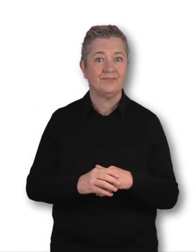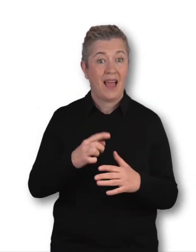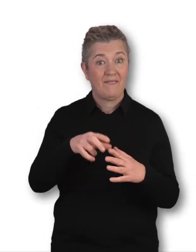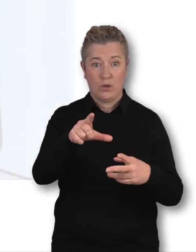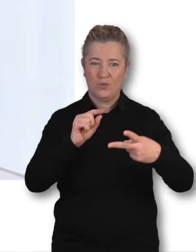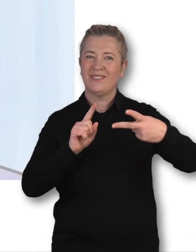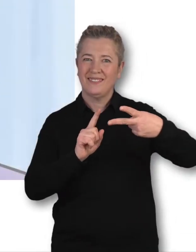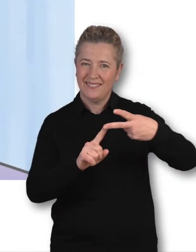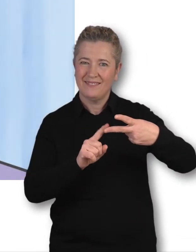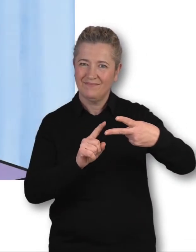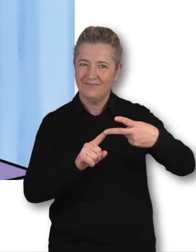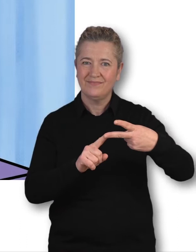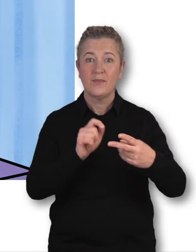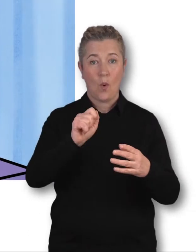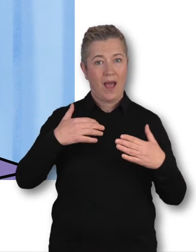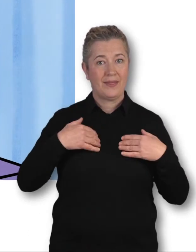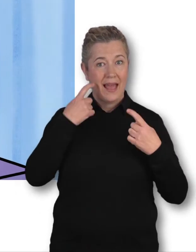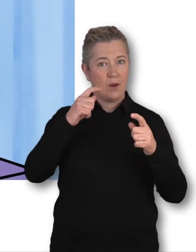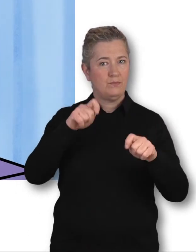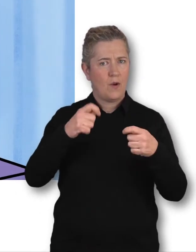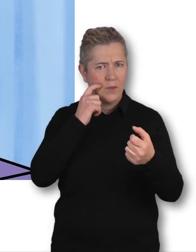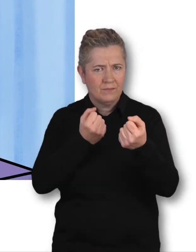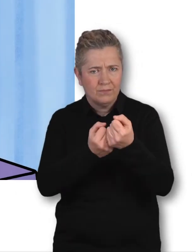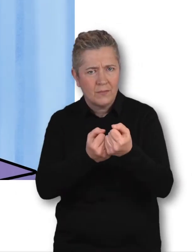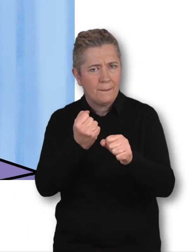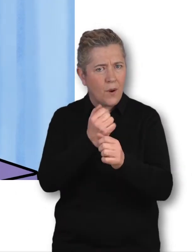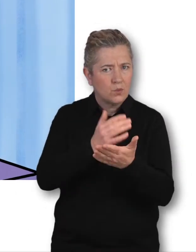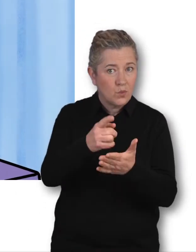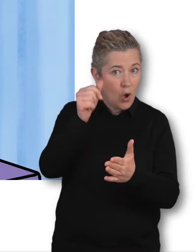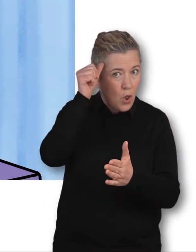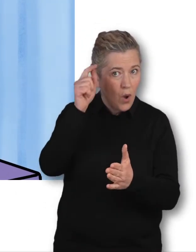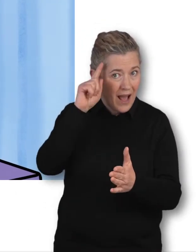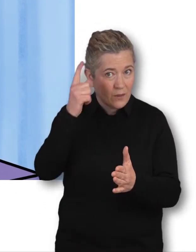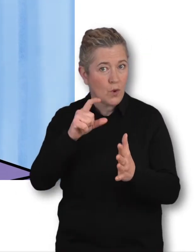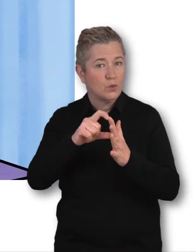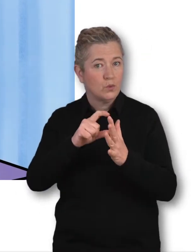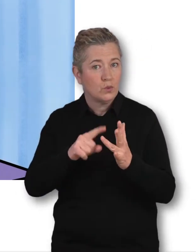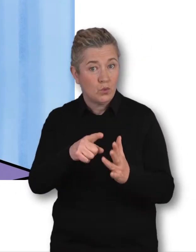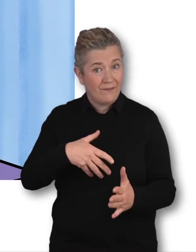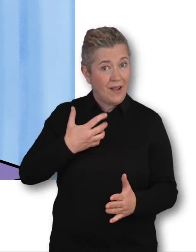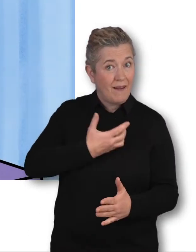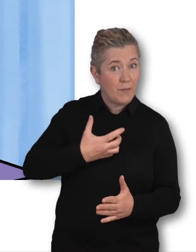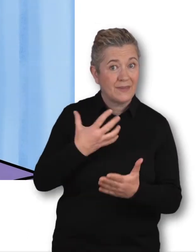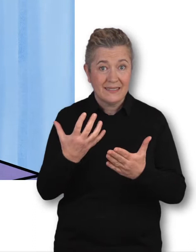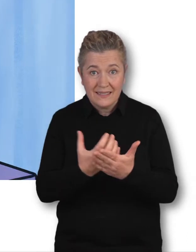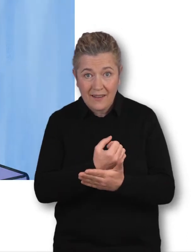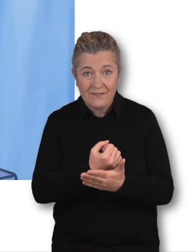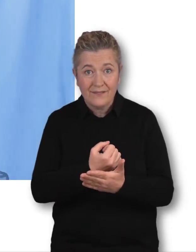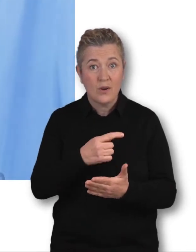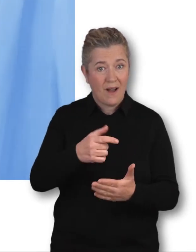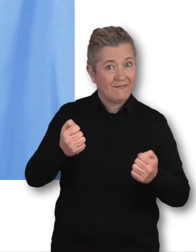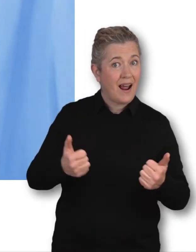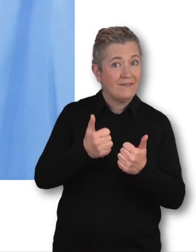you'll have support from your healthcare provider to make sure you understand what to do, that you feel safe and comfortable and that you have enough privacy.